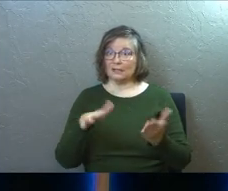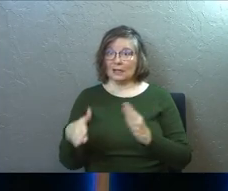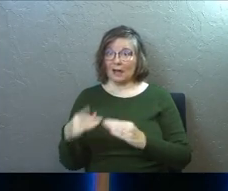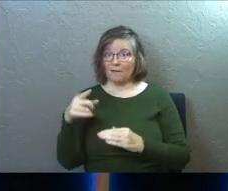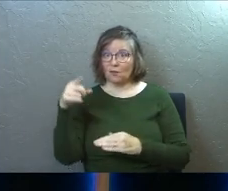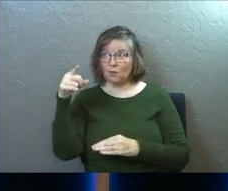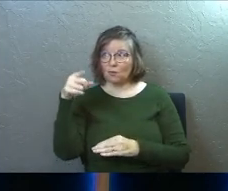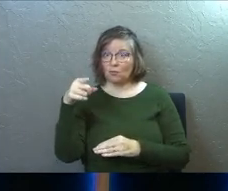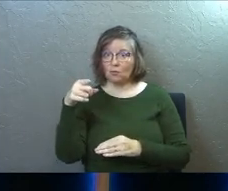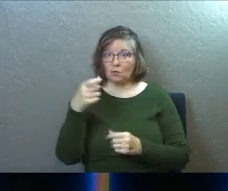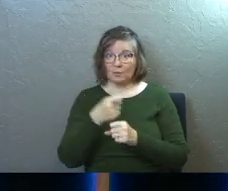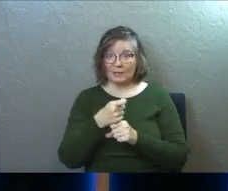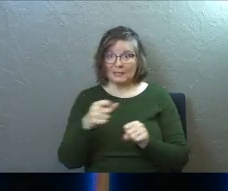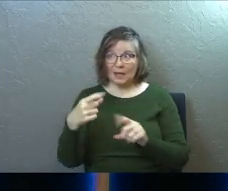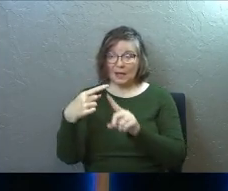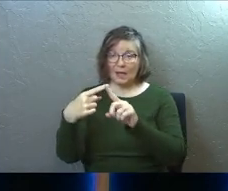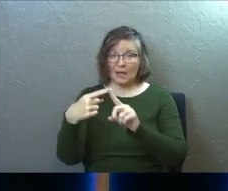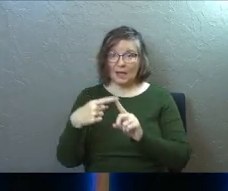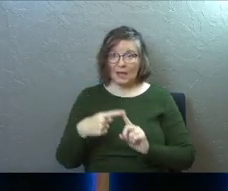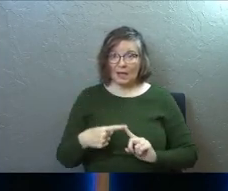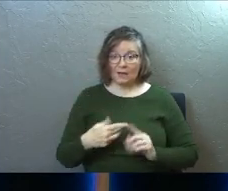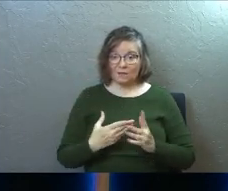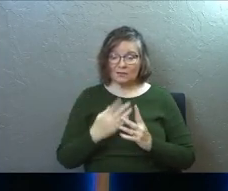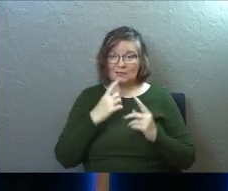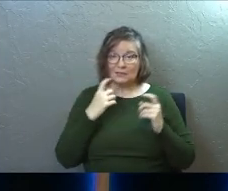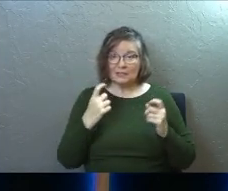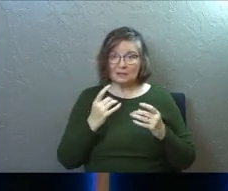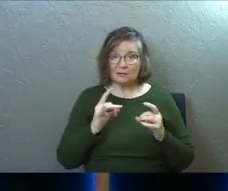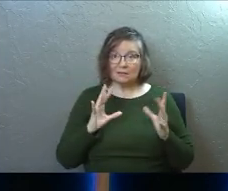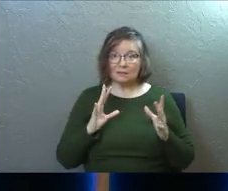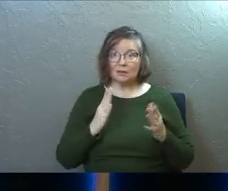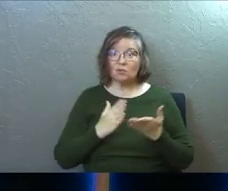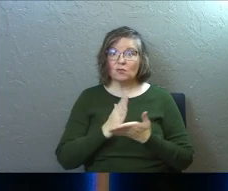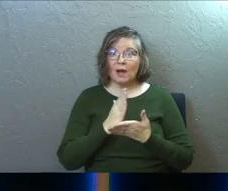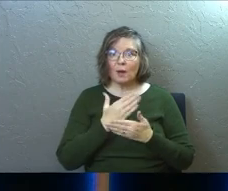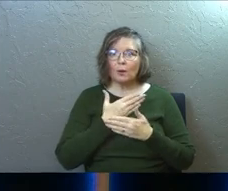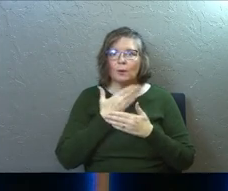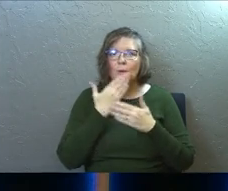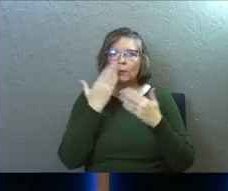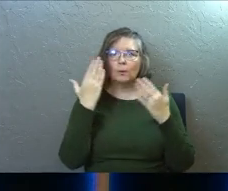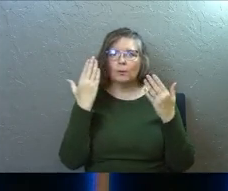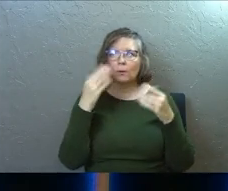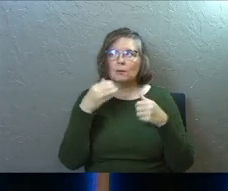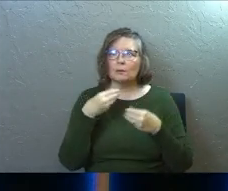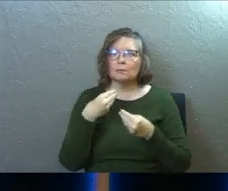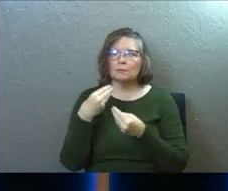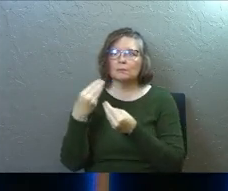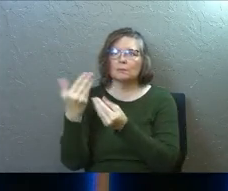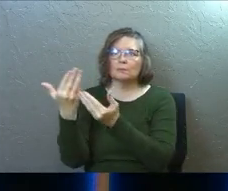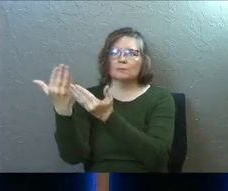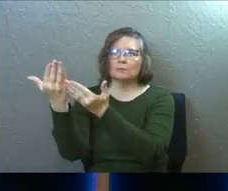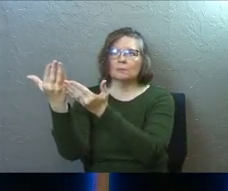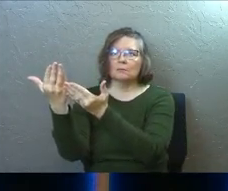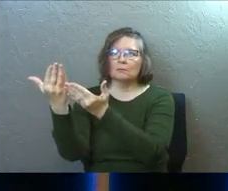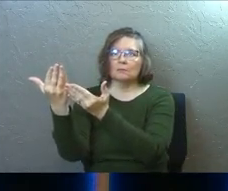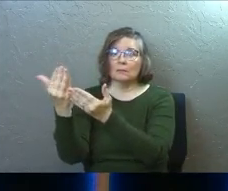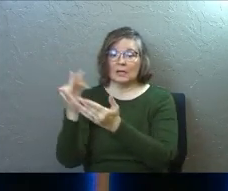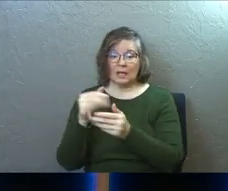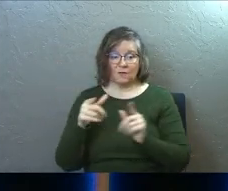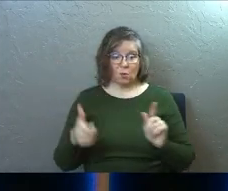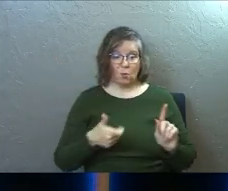if you've been saved in your sin, you have no rights. If you were headed toward hell